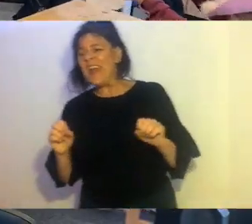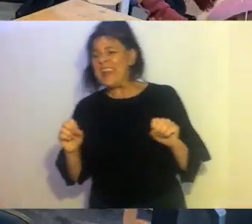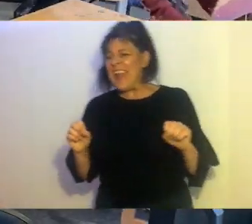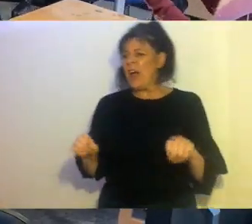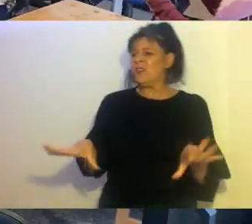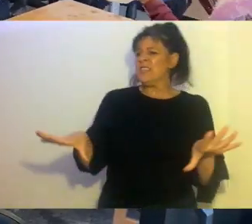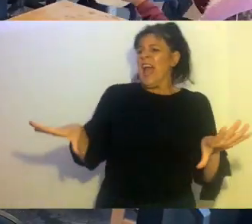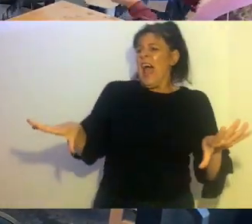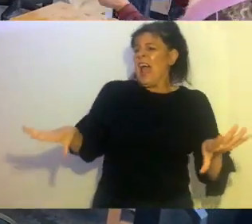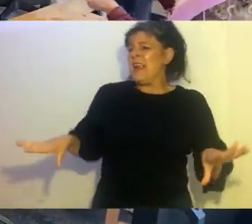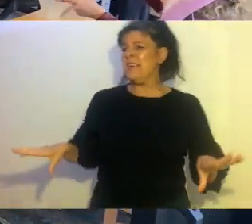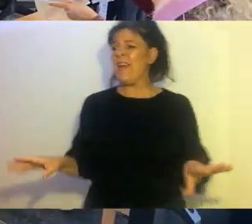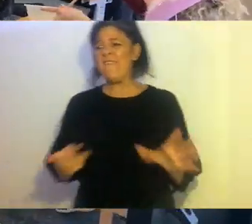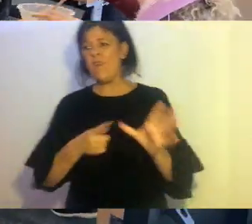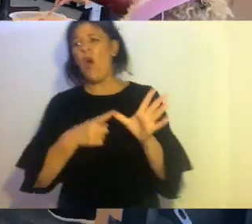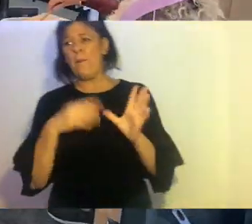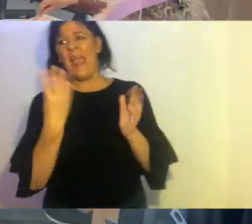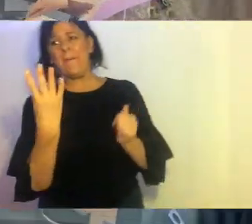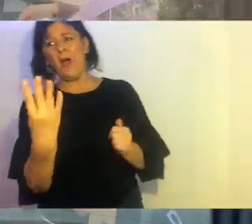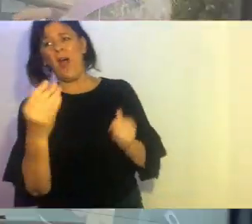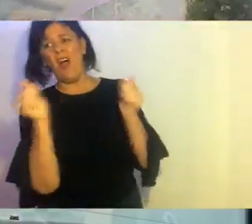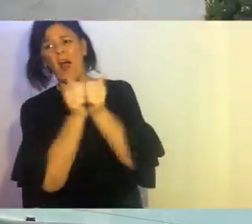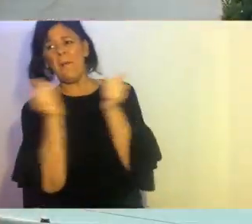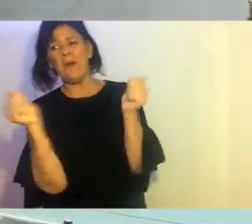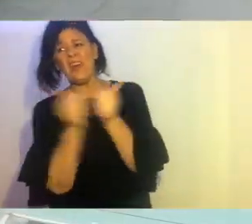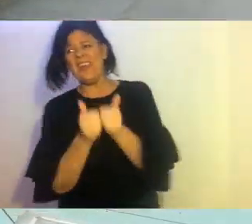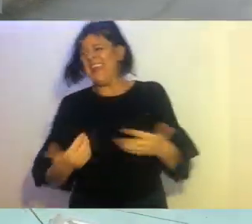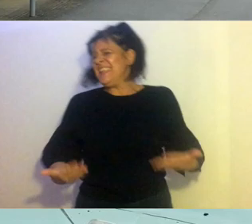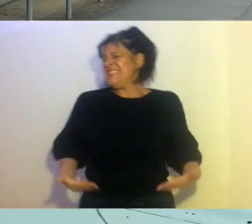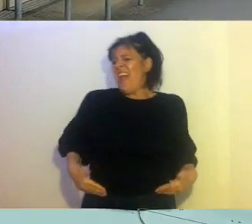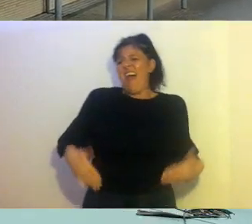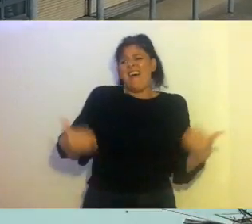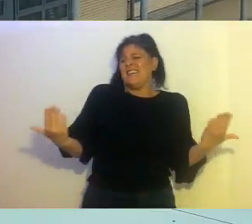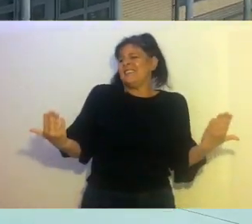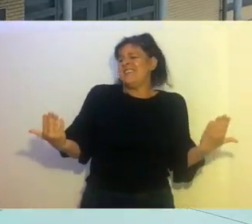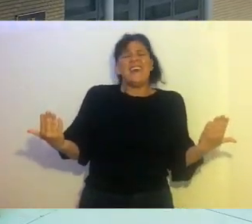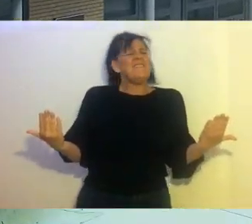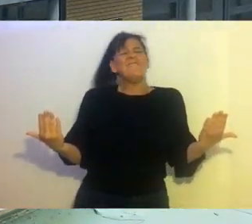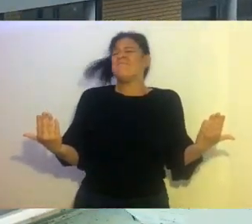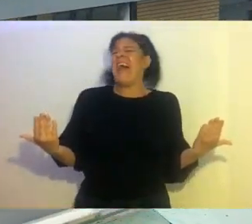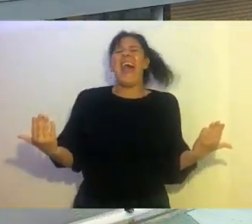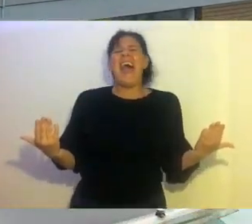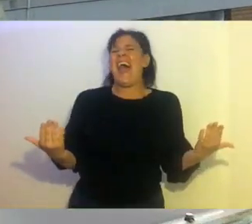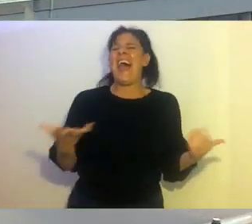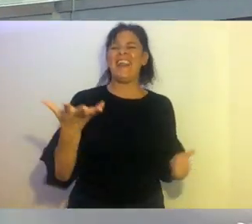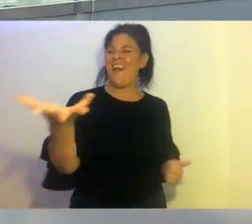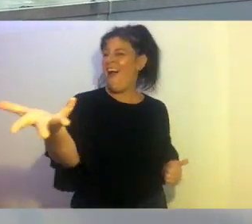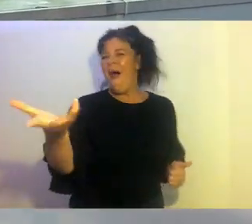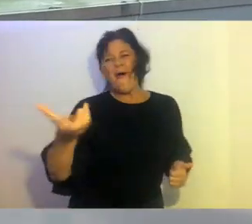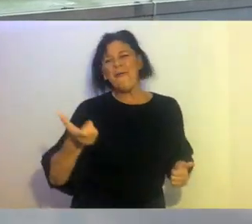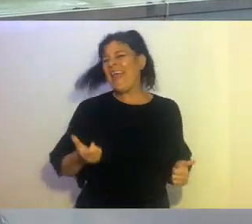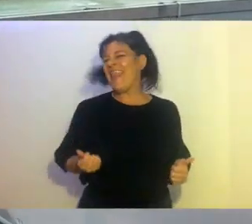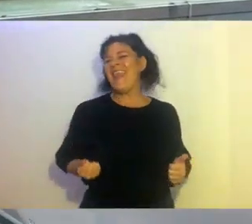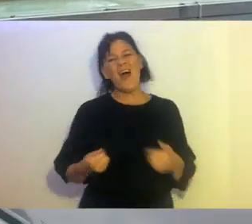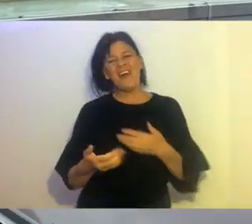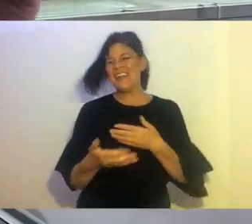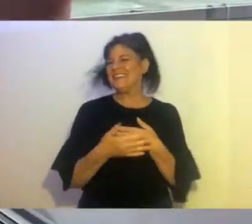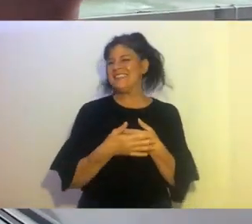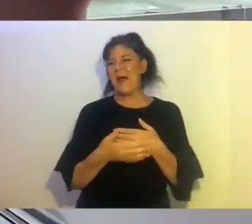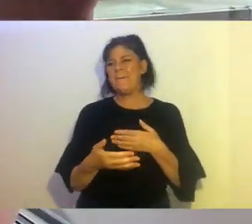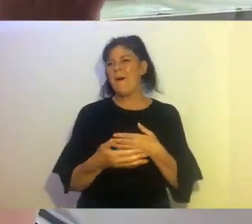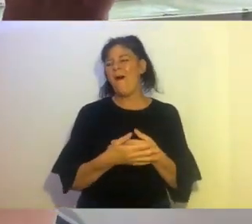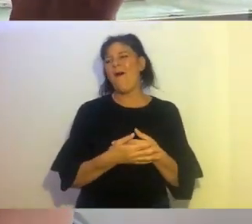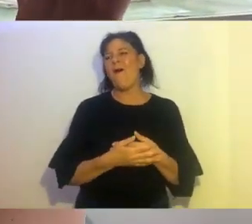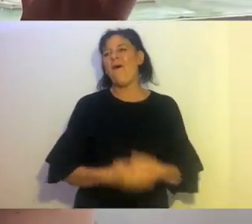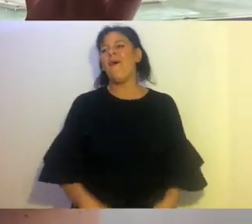run out of eight from the core But it doesn't matter We're